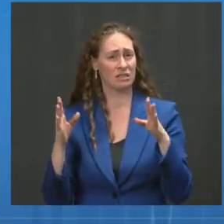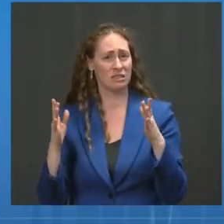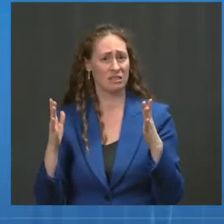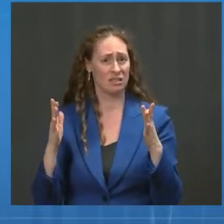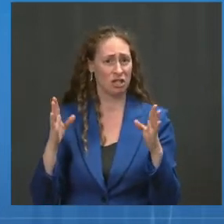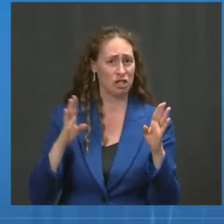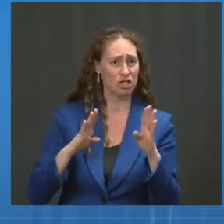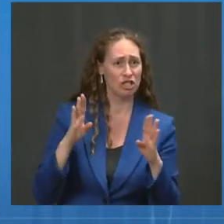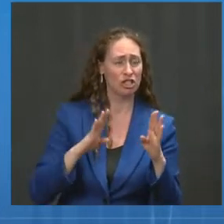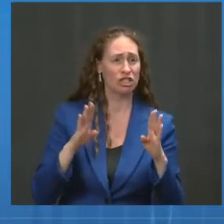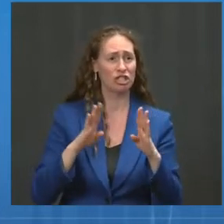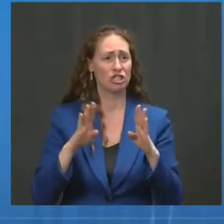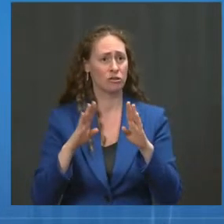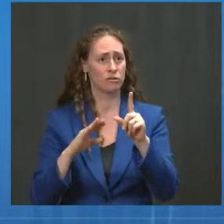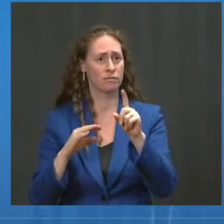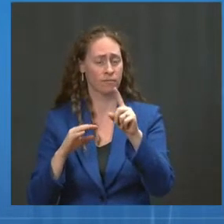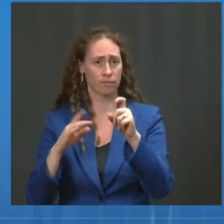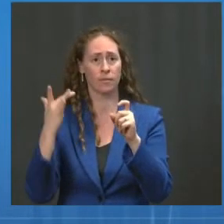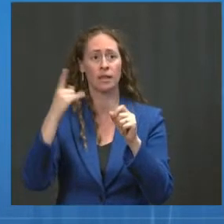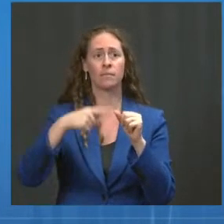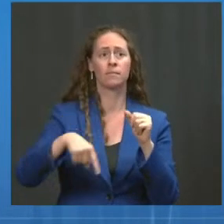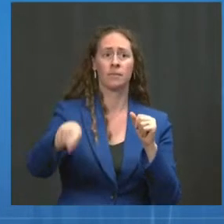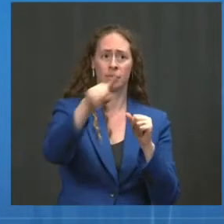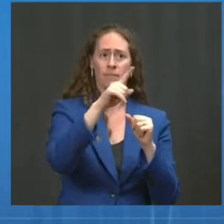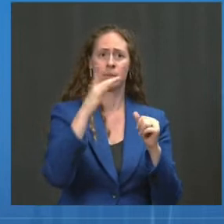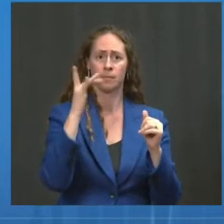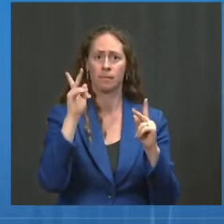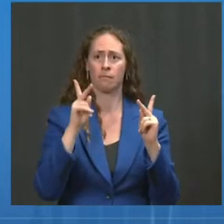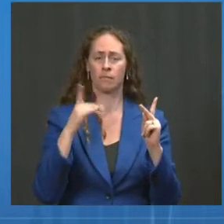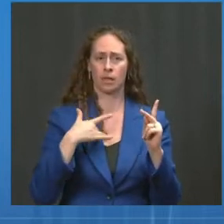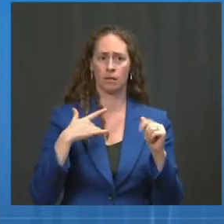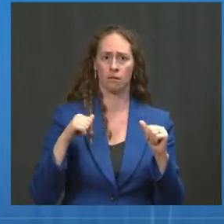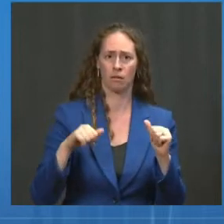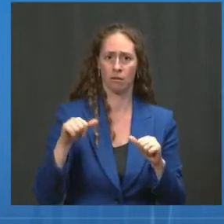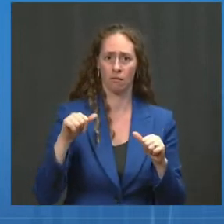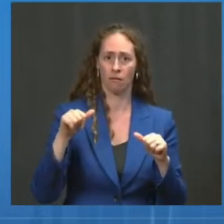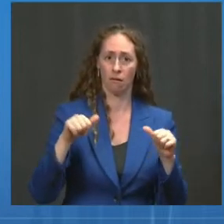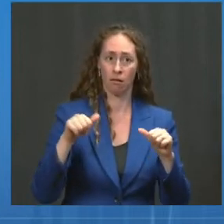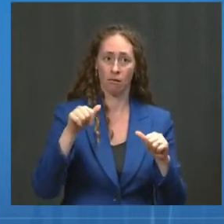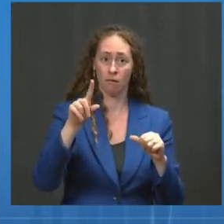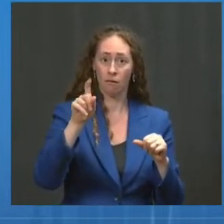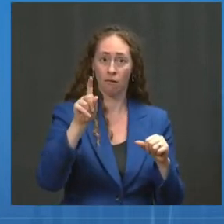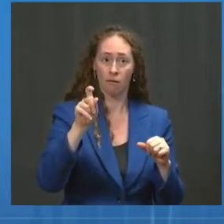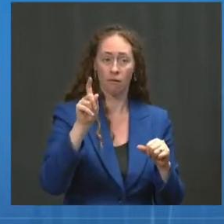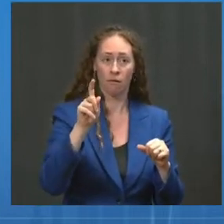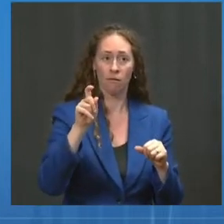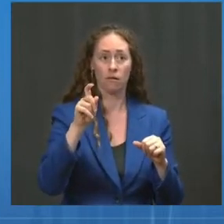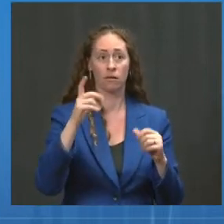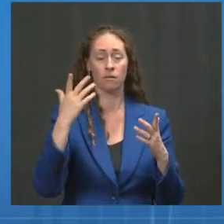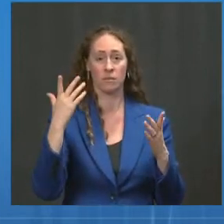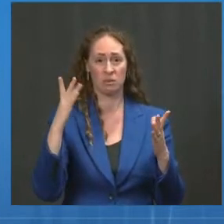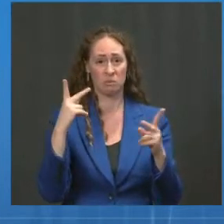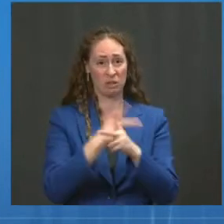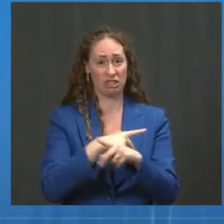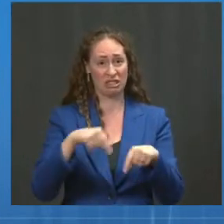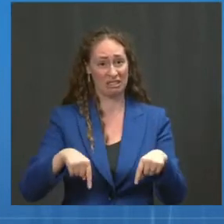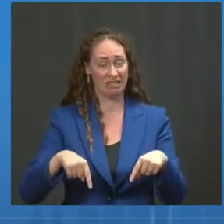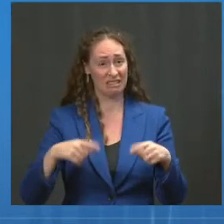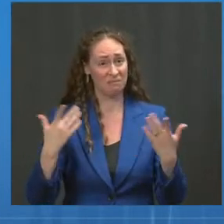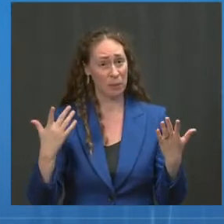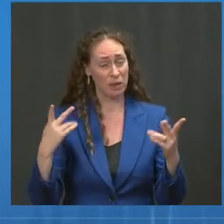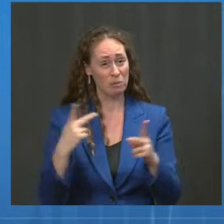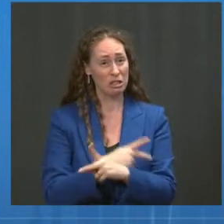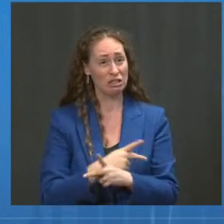trying to get ahead of that by making this announcement now? Dr. Murphy? Well, I'm glad you